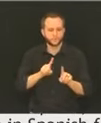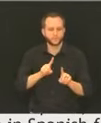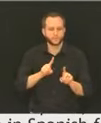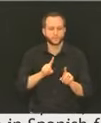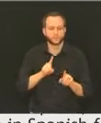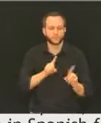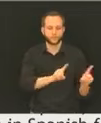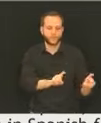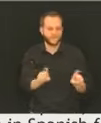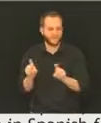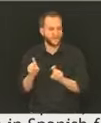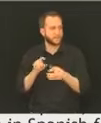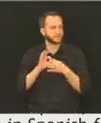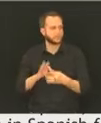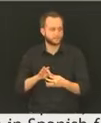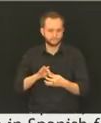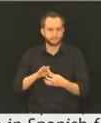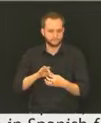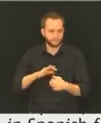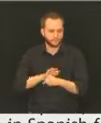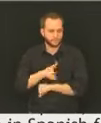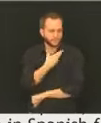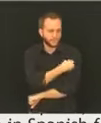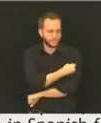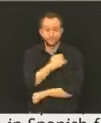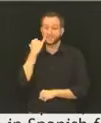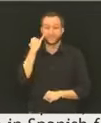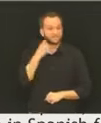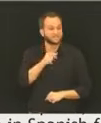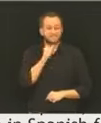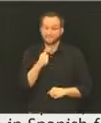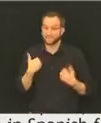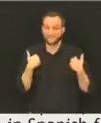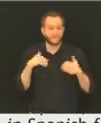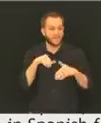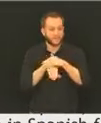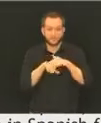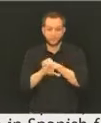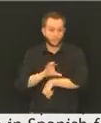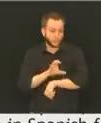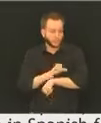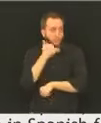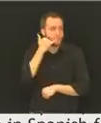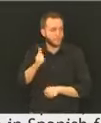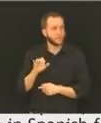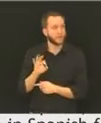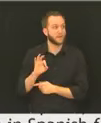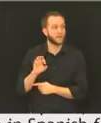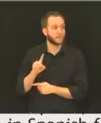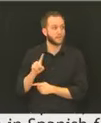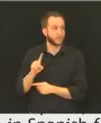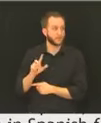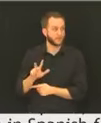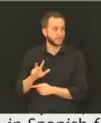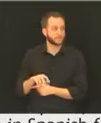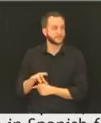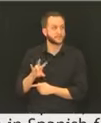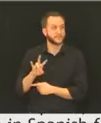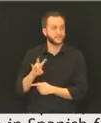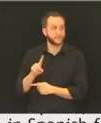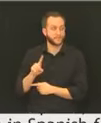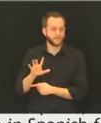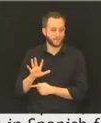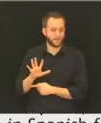If you don't have access to the computer, call 913-715-2819.